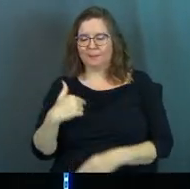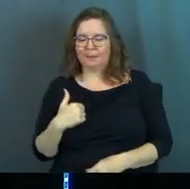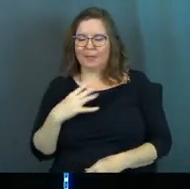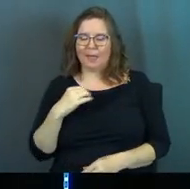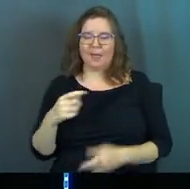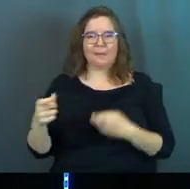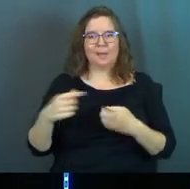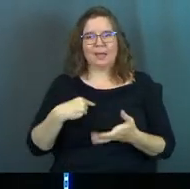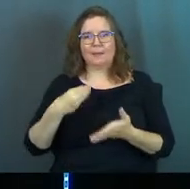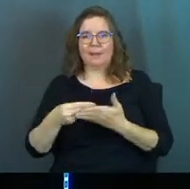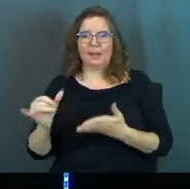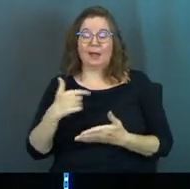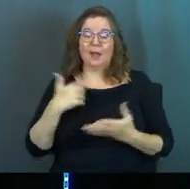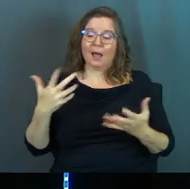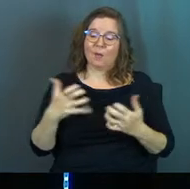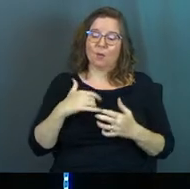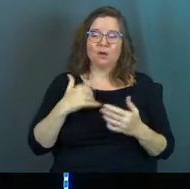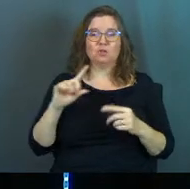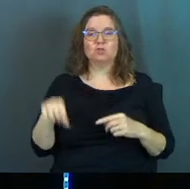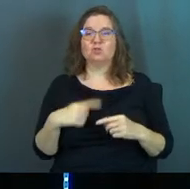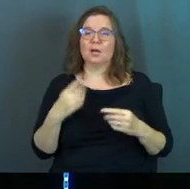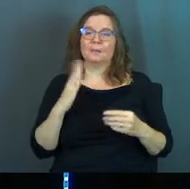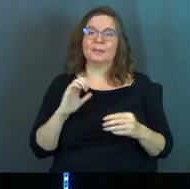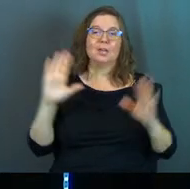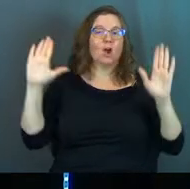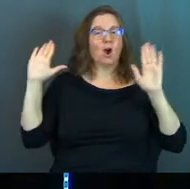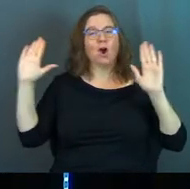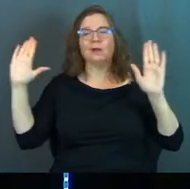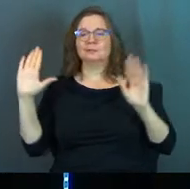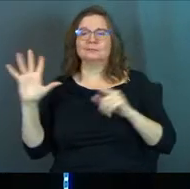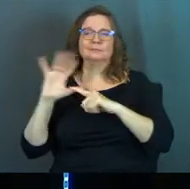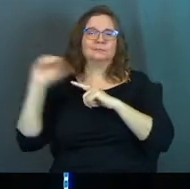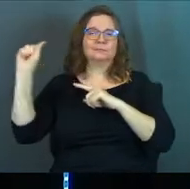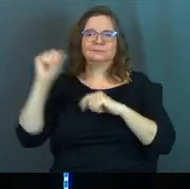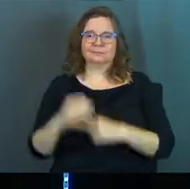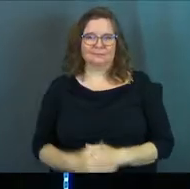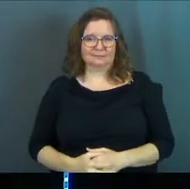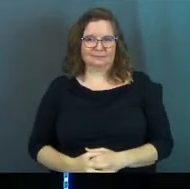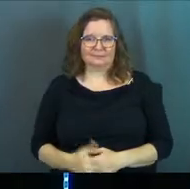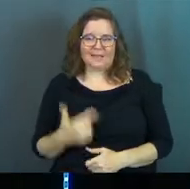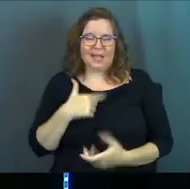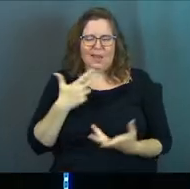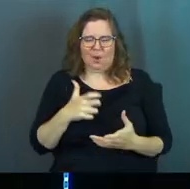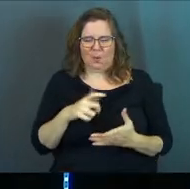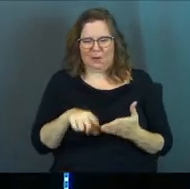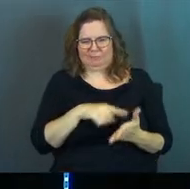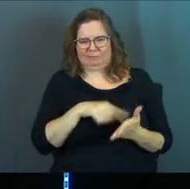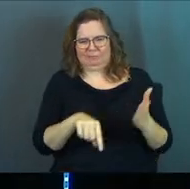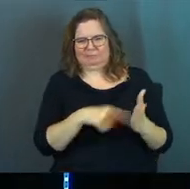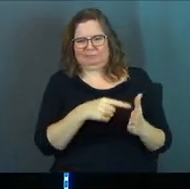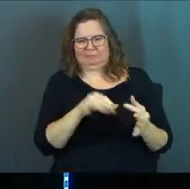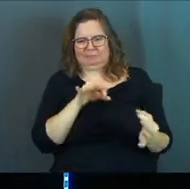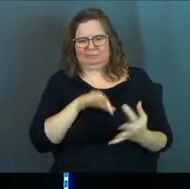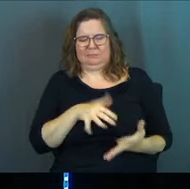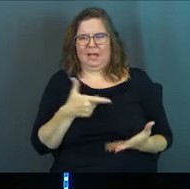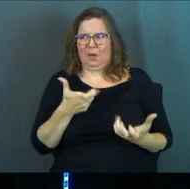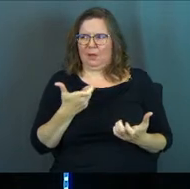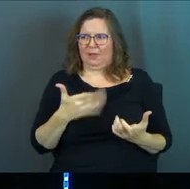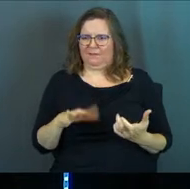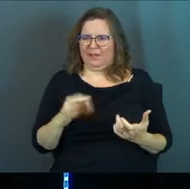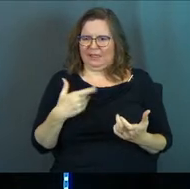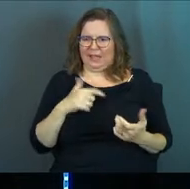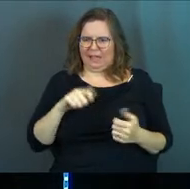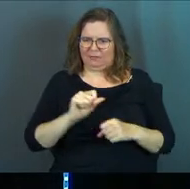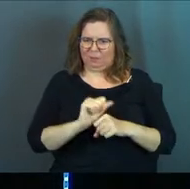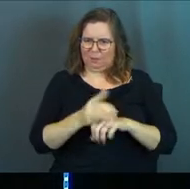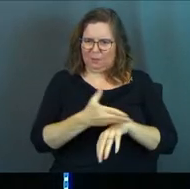me and manage money like me. I want to just be awesome. I don't want to discover that there's things I need to work